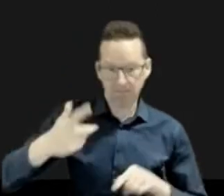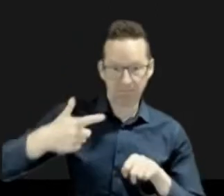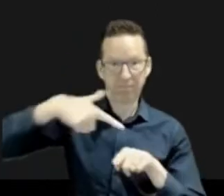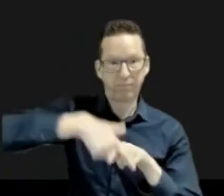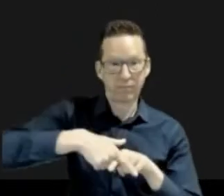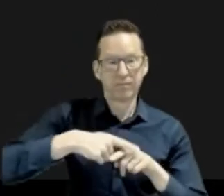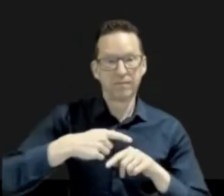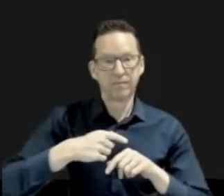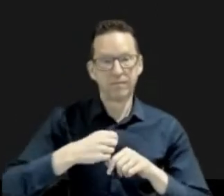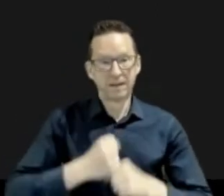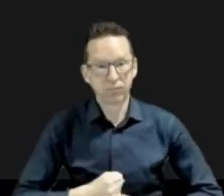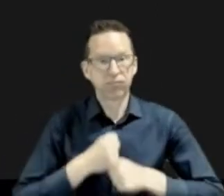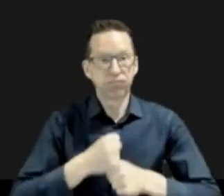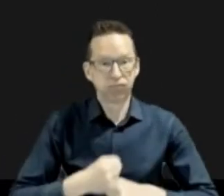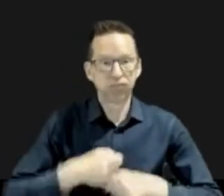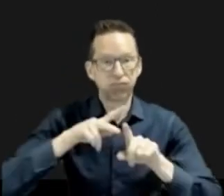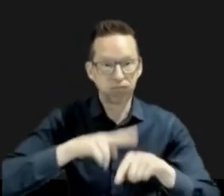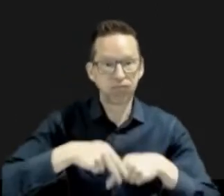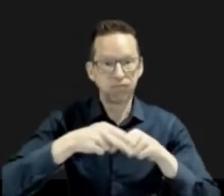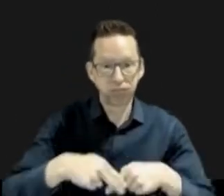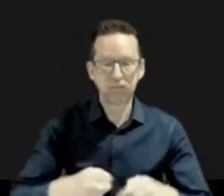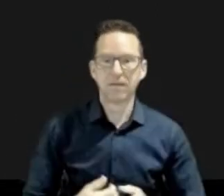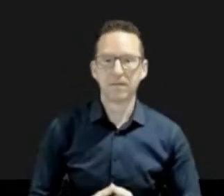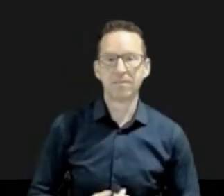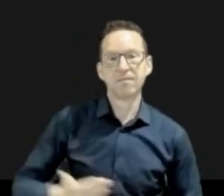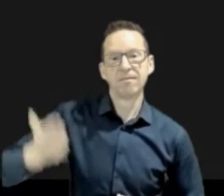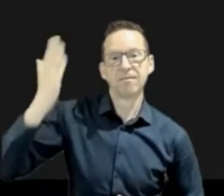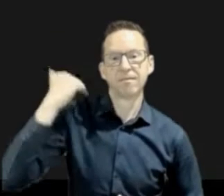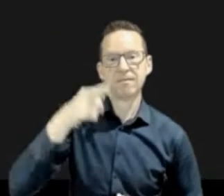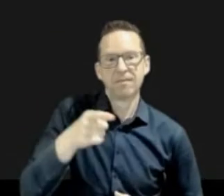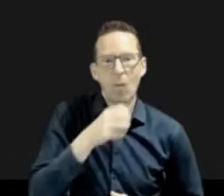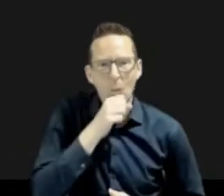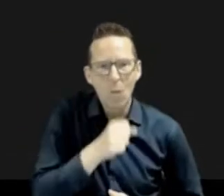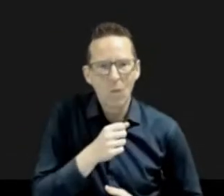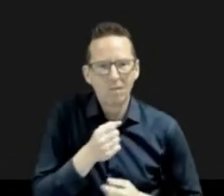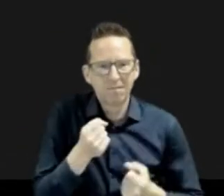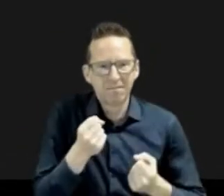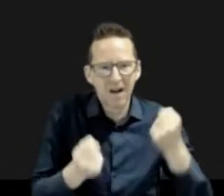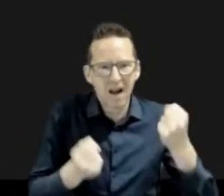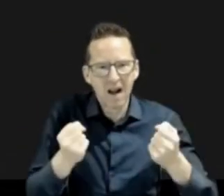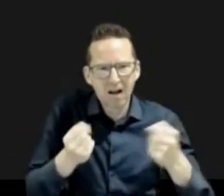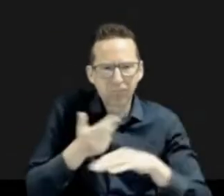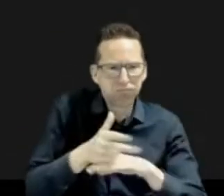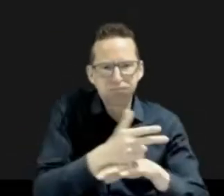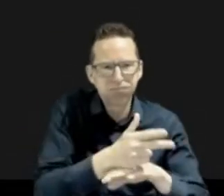out and have our own vehicles. So we don't do that now. just fly and rent vehicles now. But we do have a lot